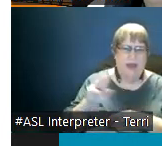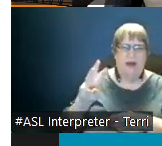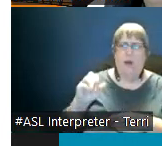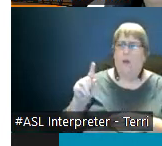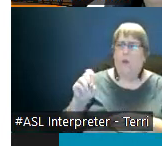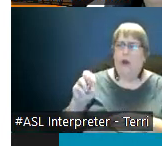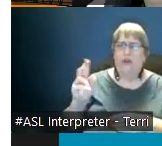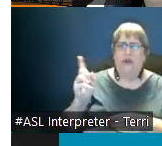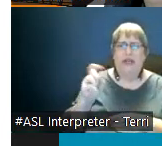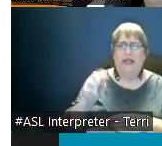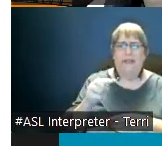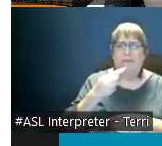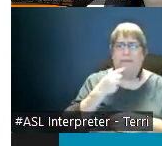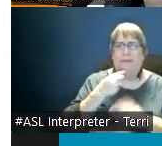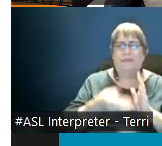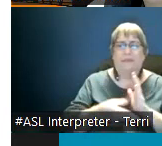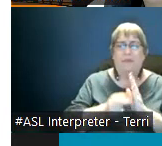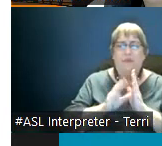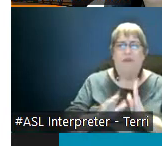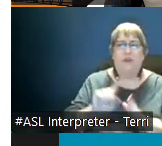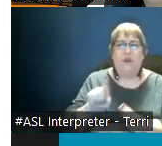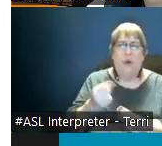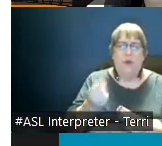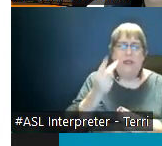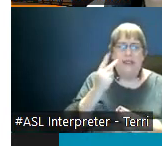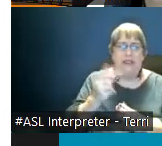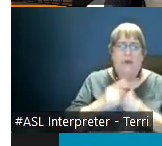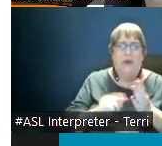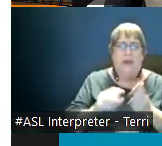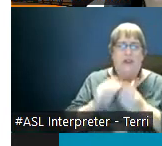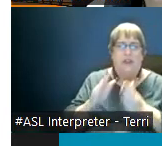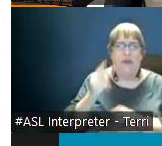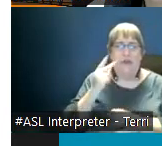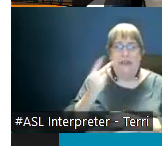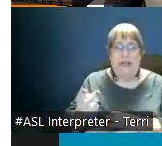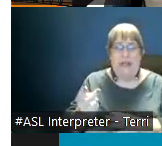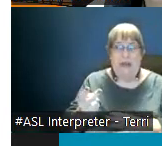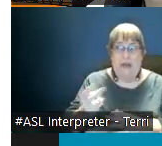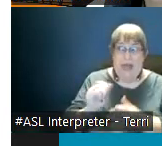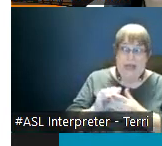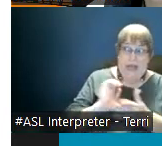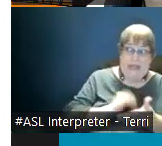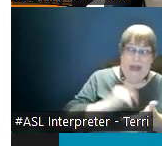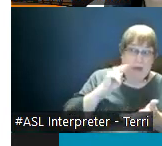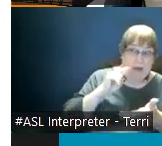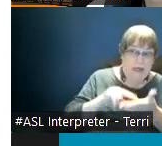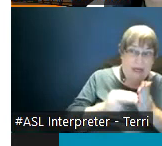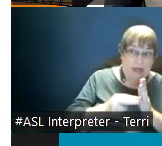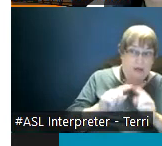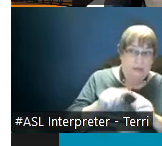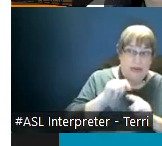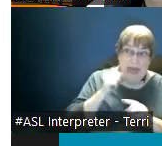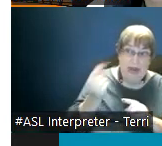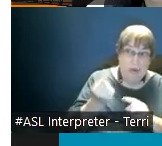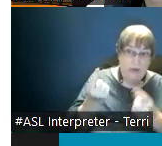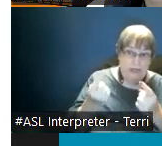reviewers only see what students see right and i've said yes that's our intention but it's not always been quite that way in practice right